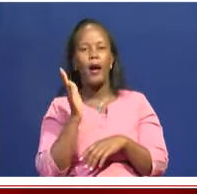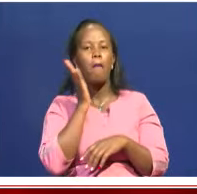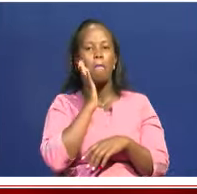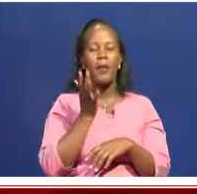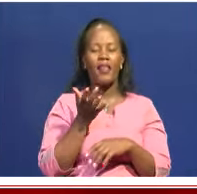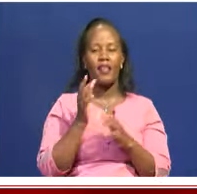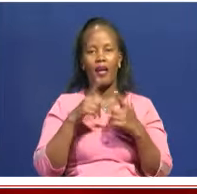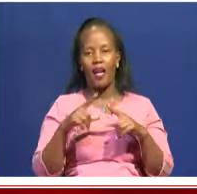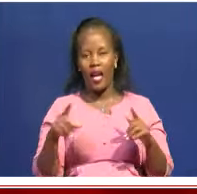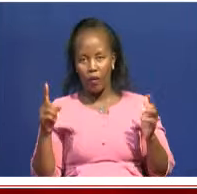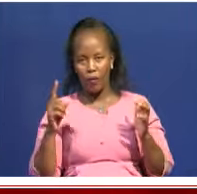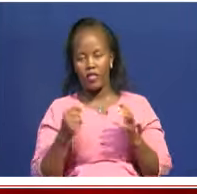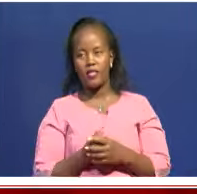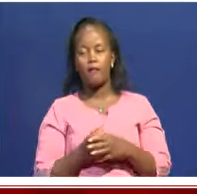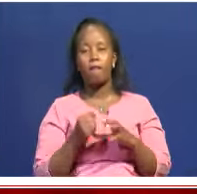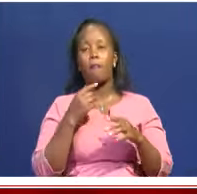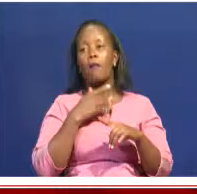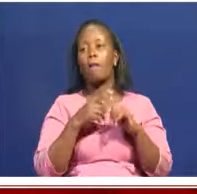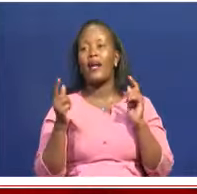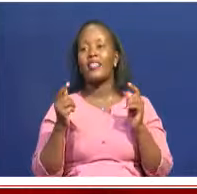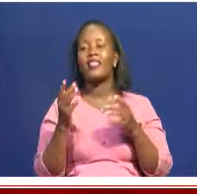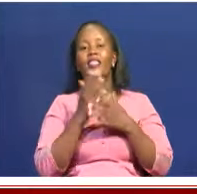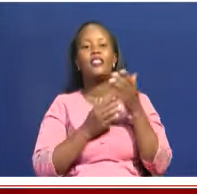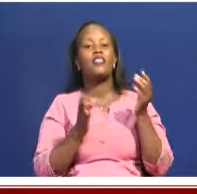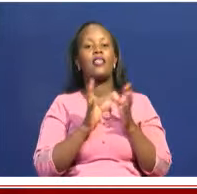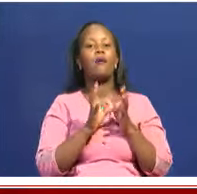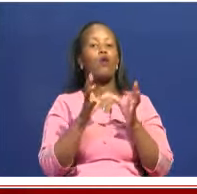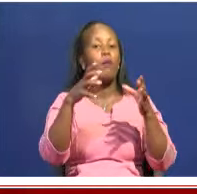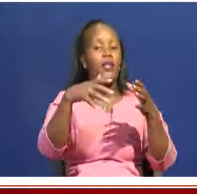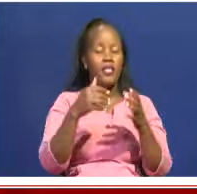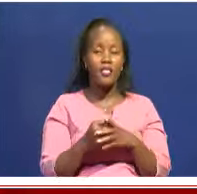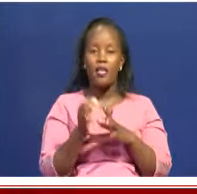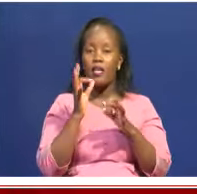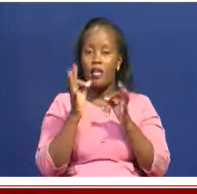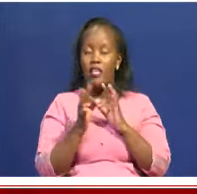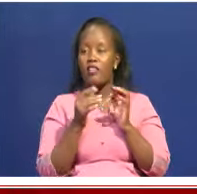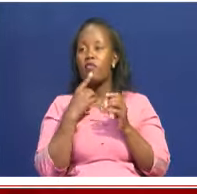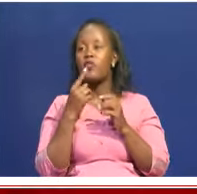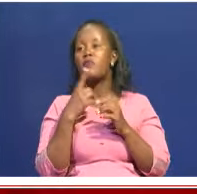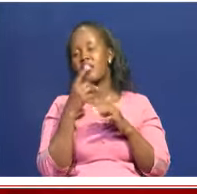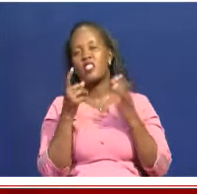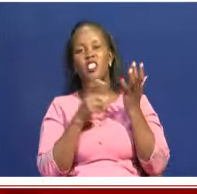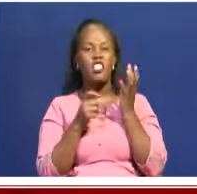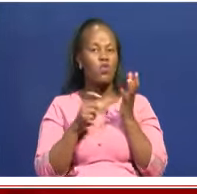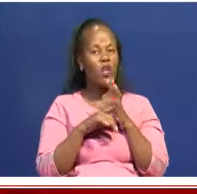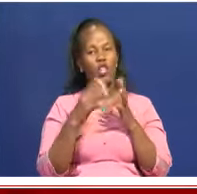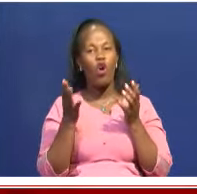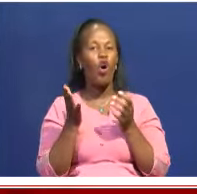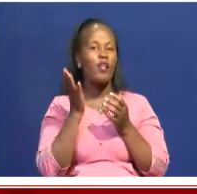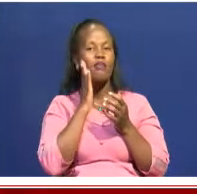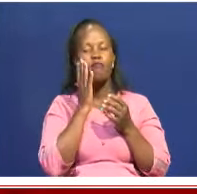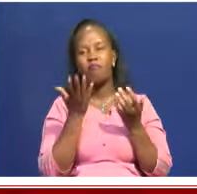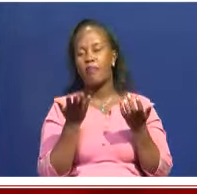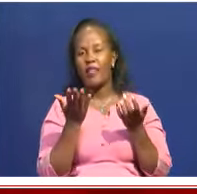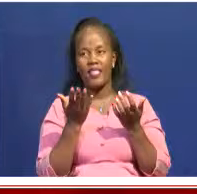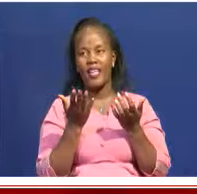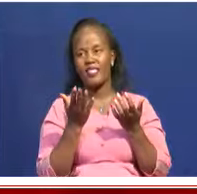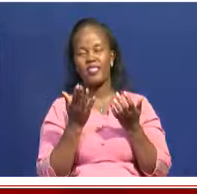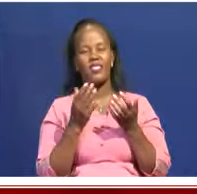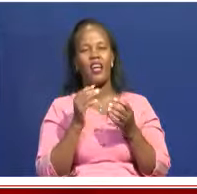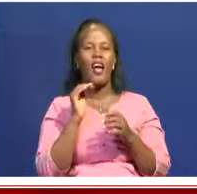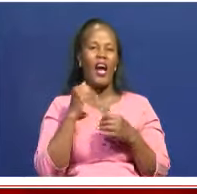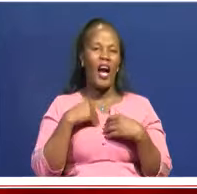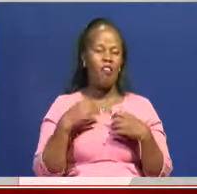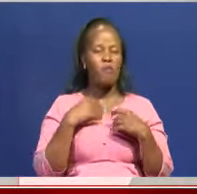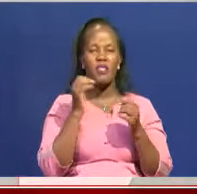have a community where if you speak Swahili or vernacular in school, you're told, give them the disc. You remember the disc in school.